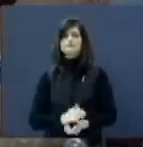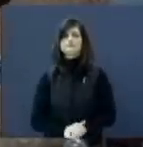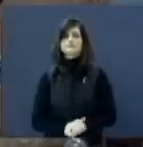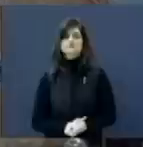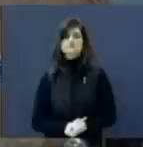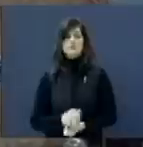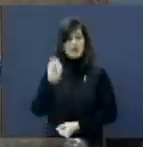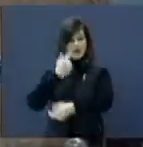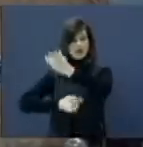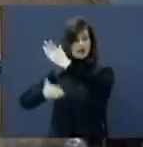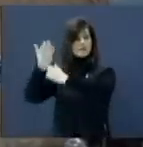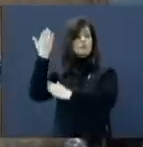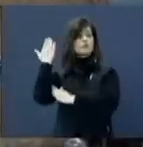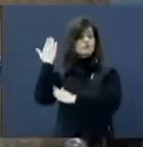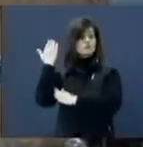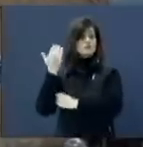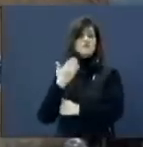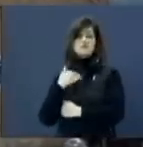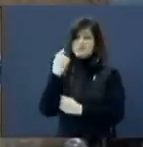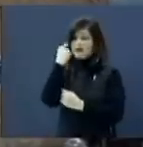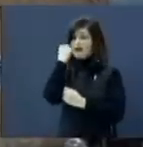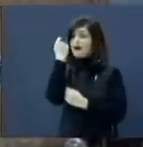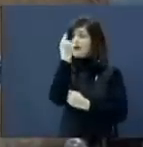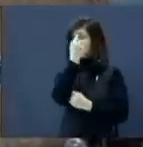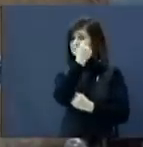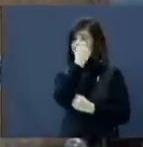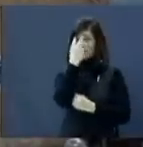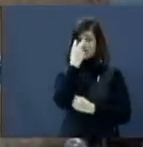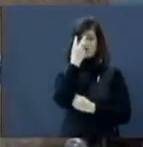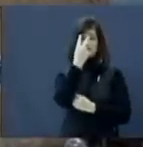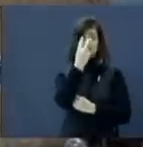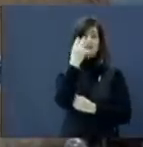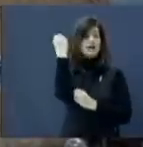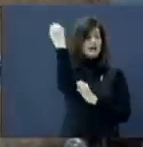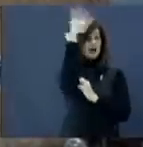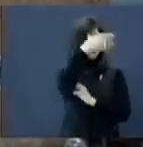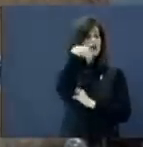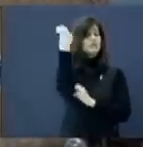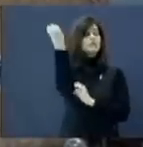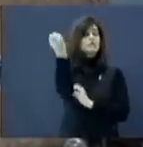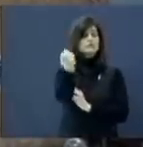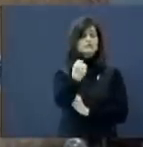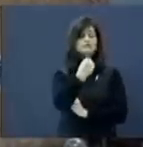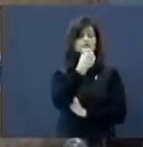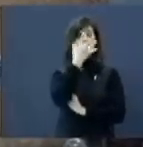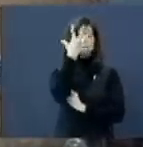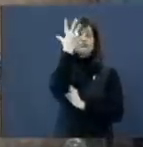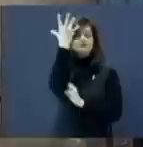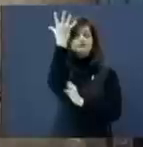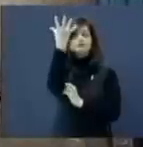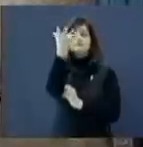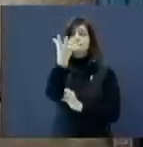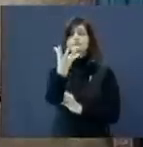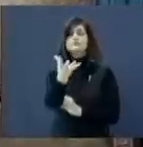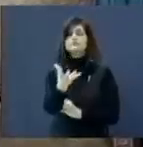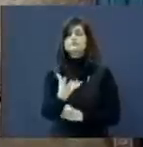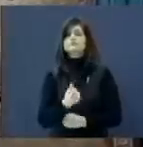And there has been beauty That these eyes have seen